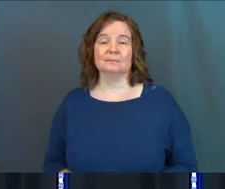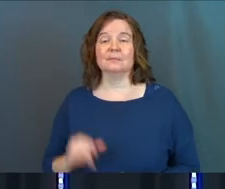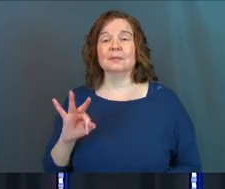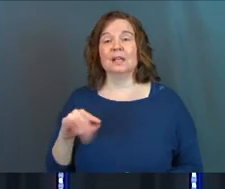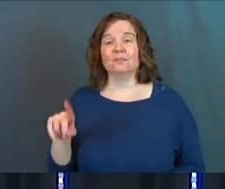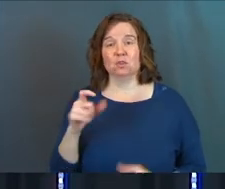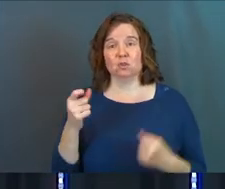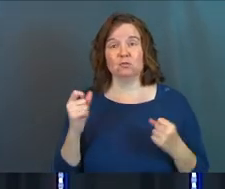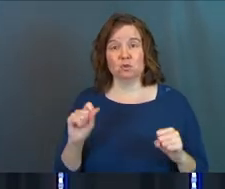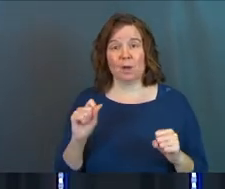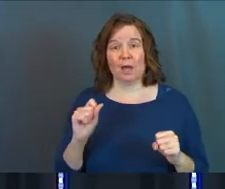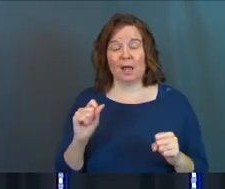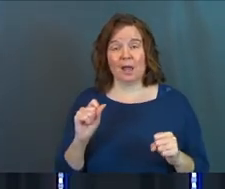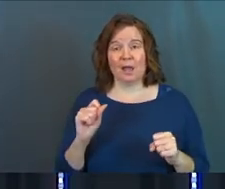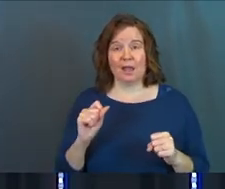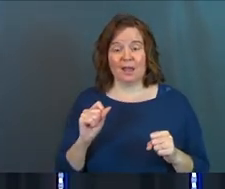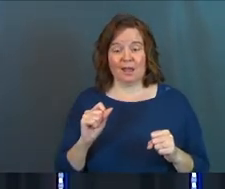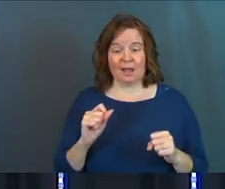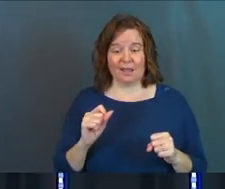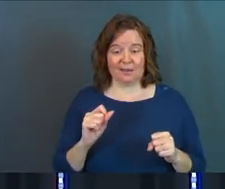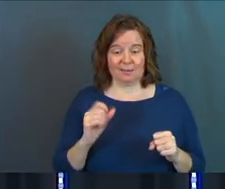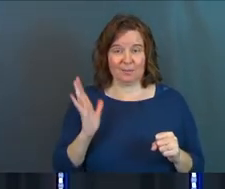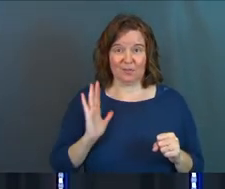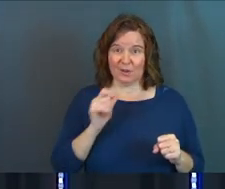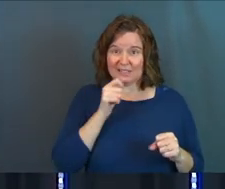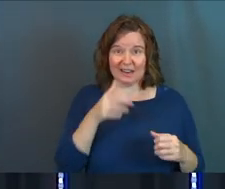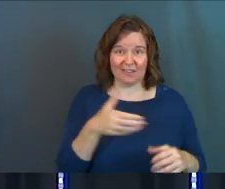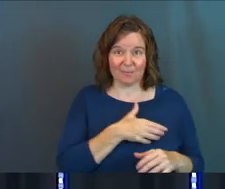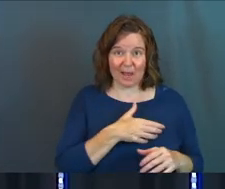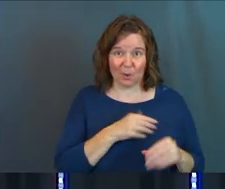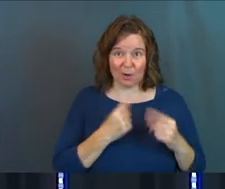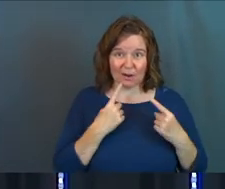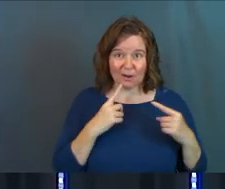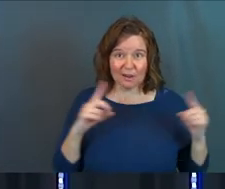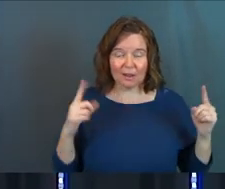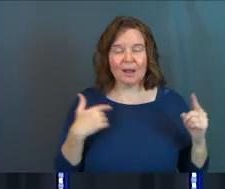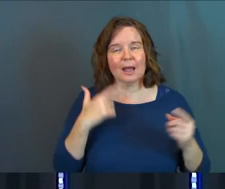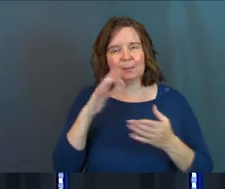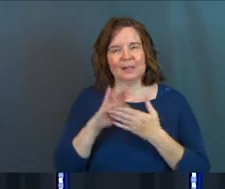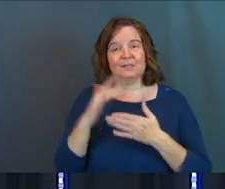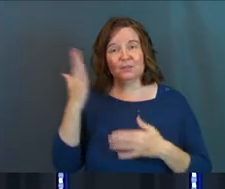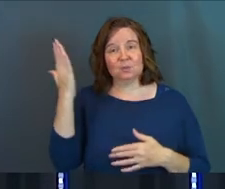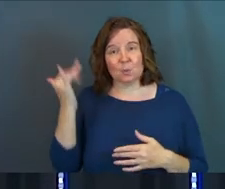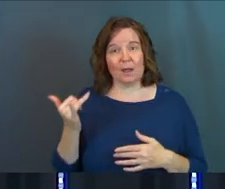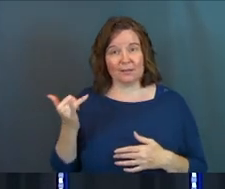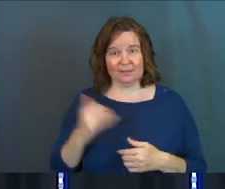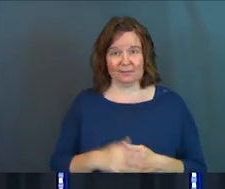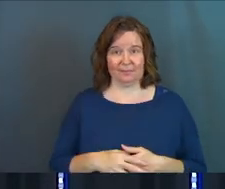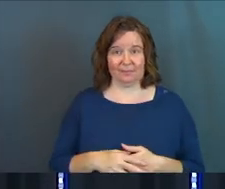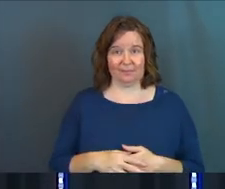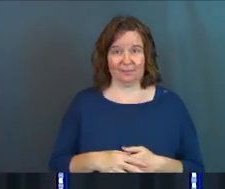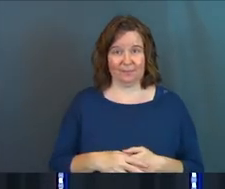If you've tried the faith and it didn't have power for you, I believe this is why.